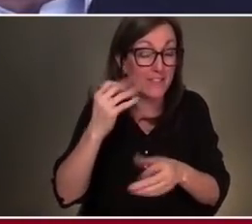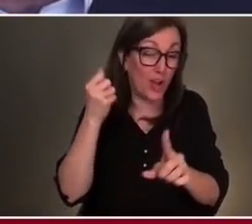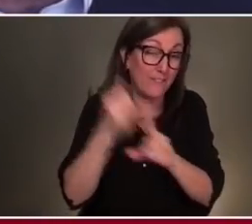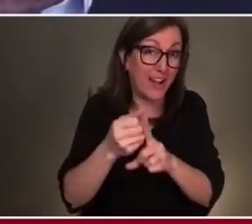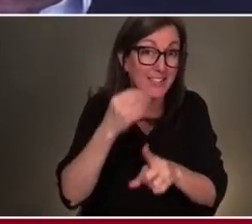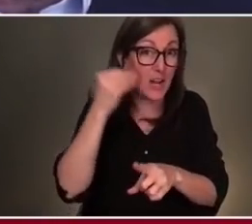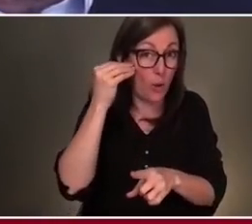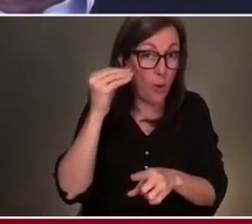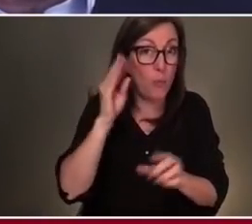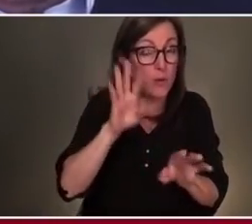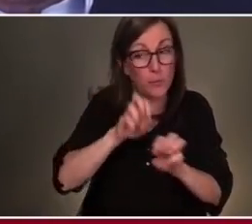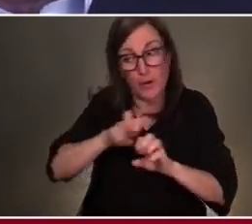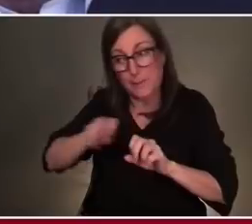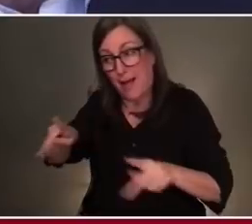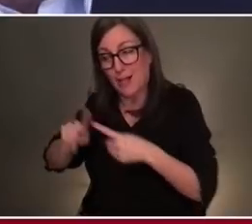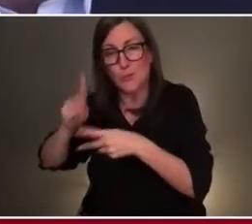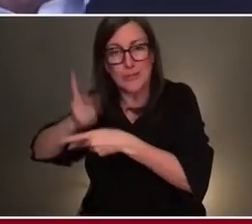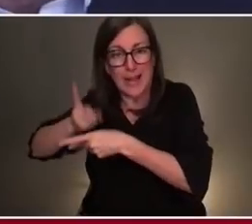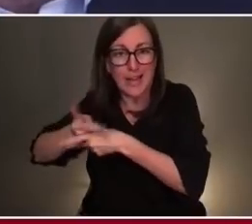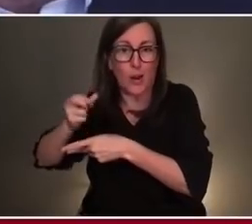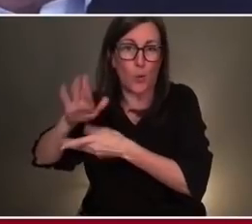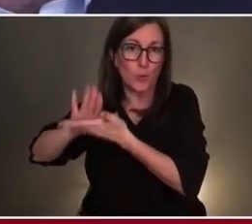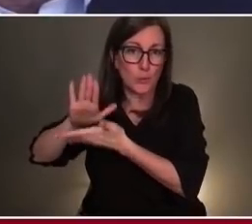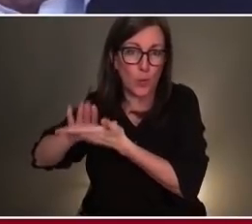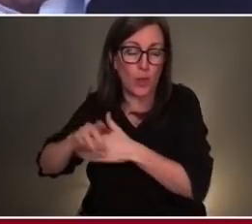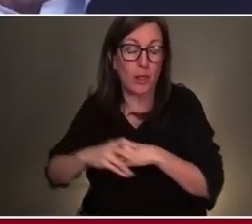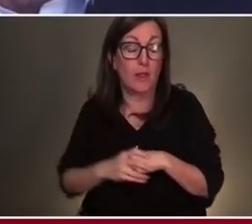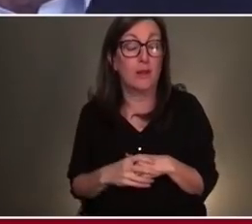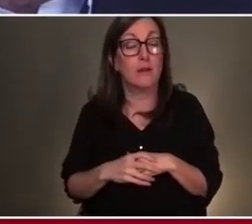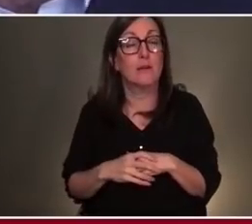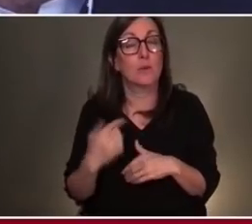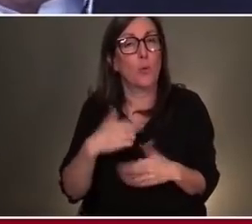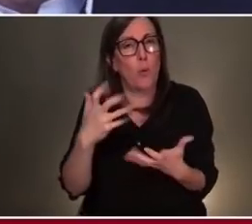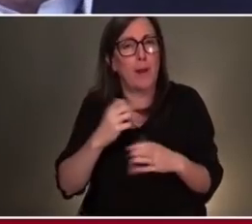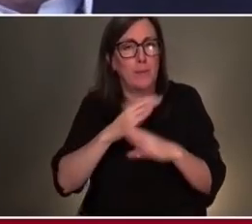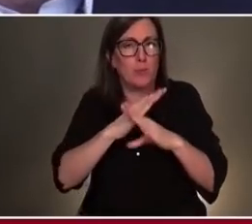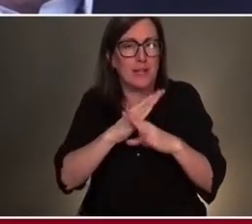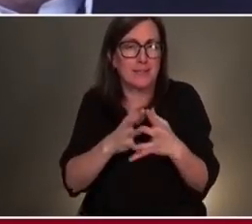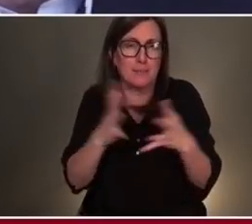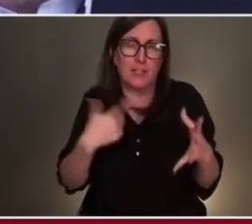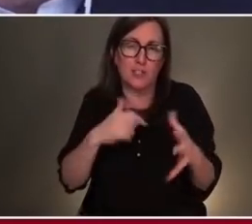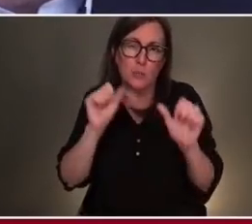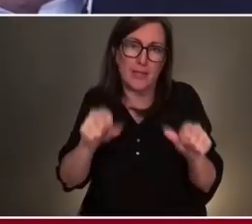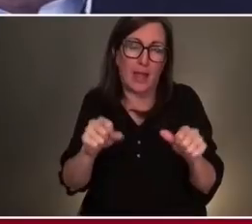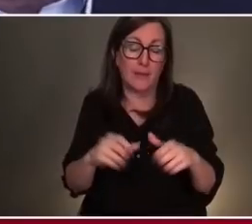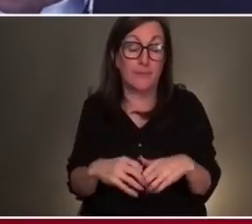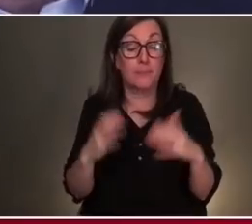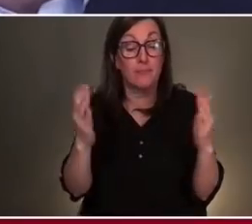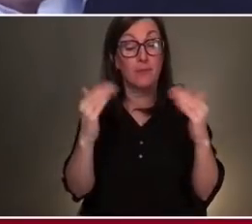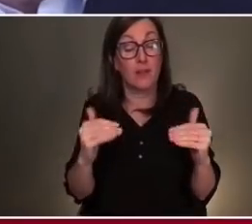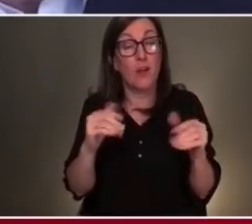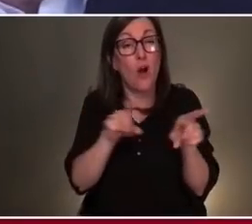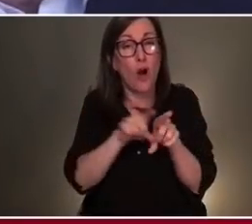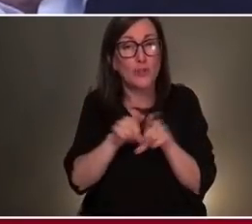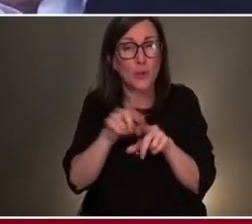as much transmission as we can. The second thing is, today, I don't think people fully understand, particularly in a state like Minnesota right